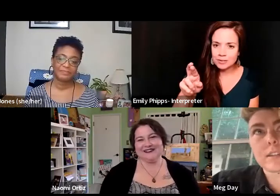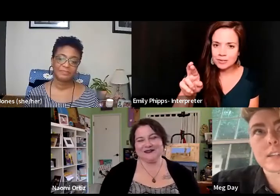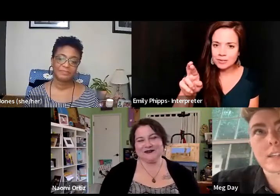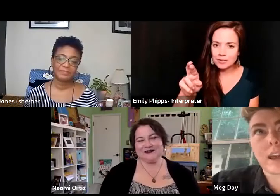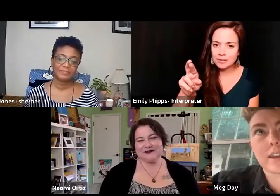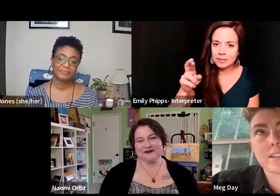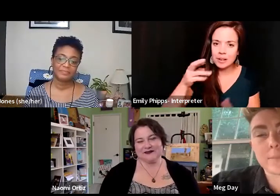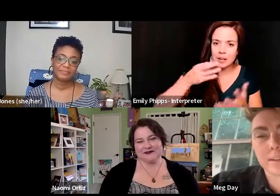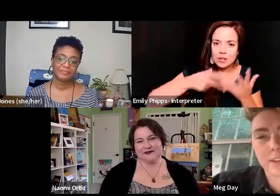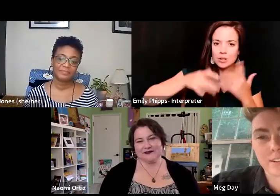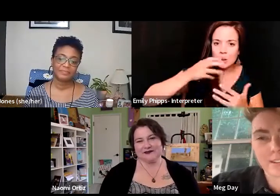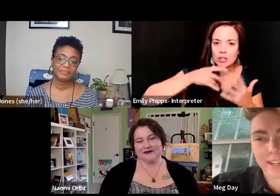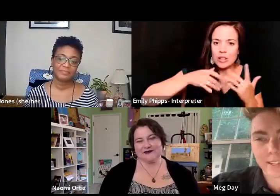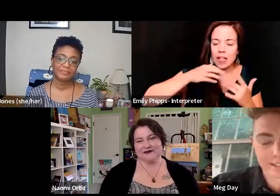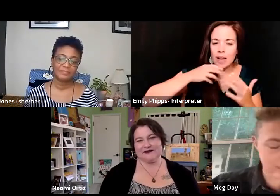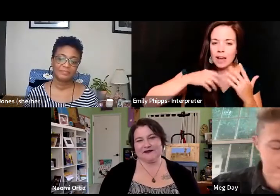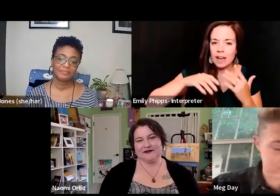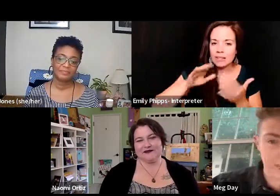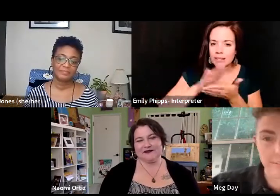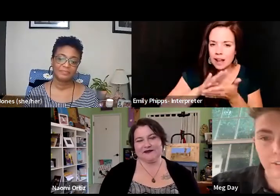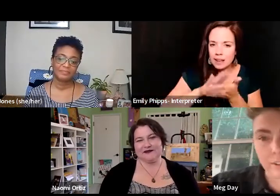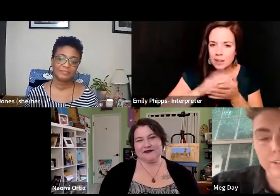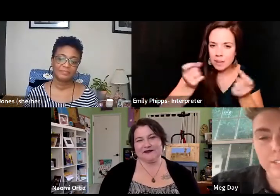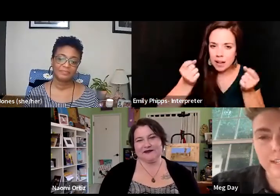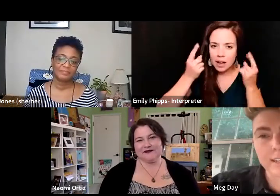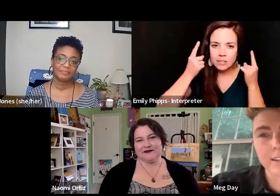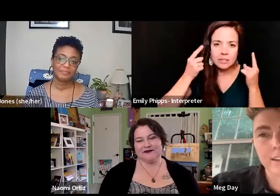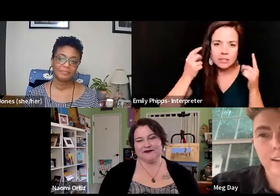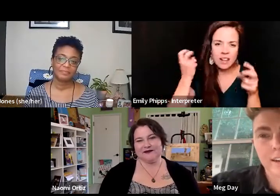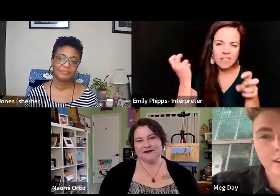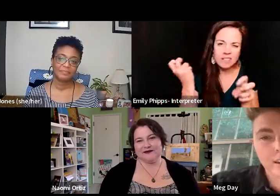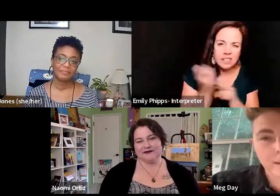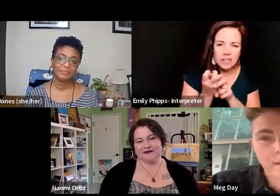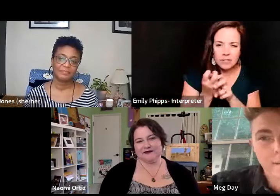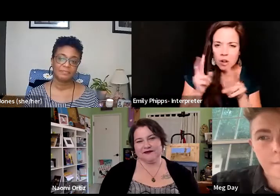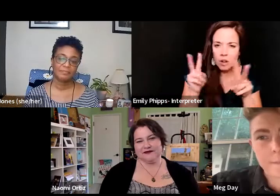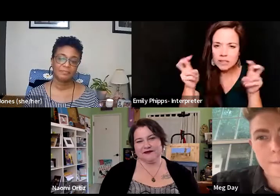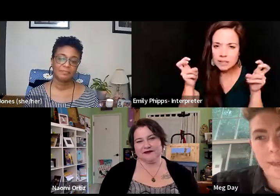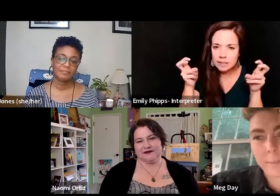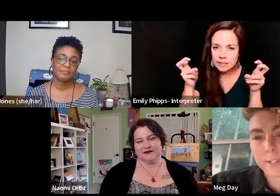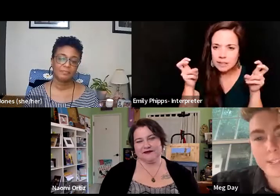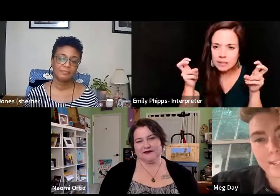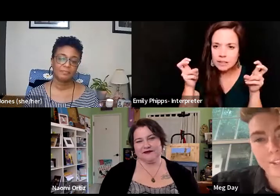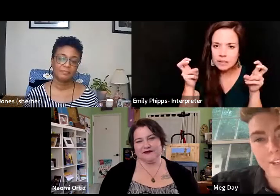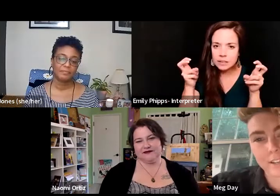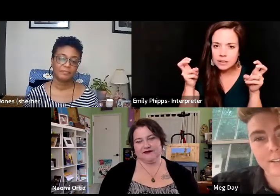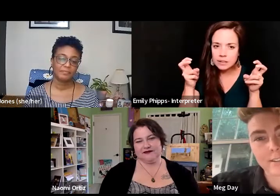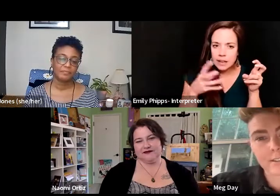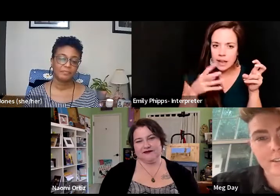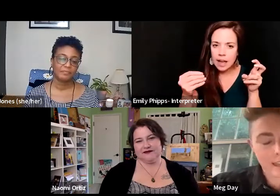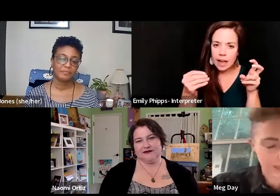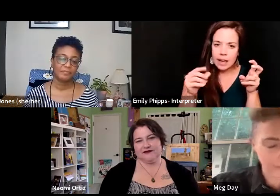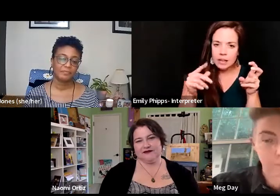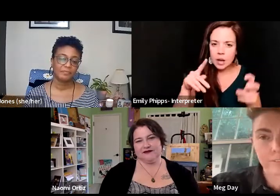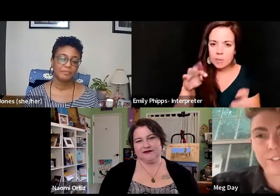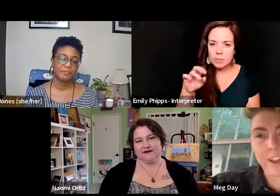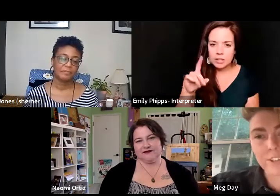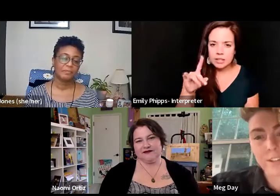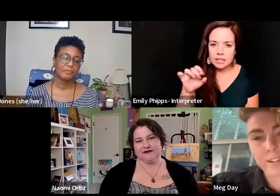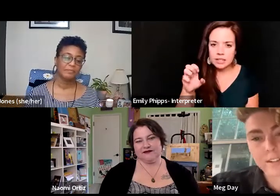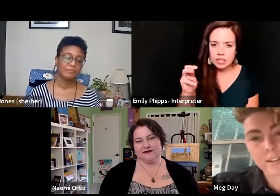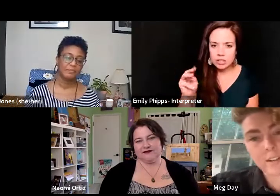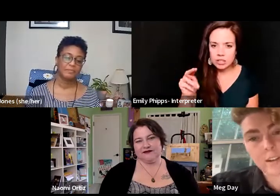Socialized and academic understandings of difficulty and precision and